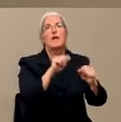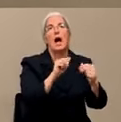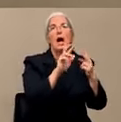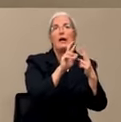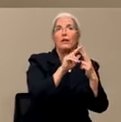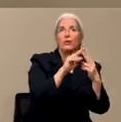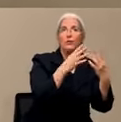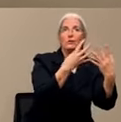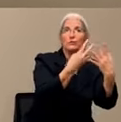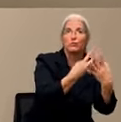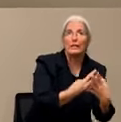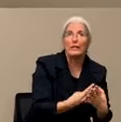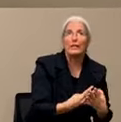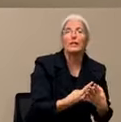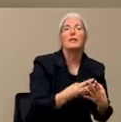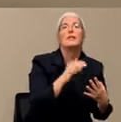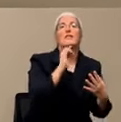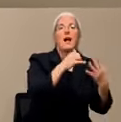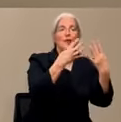out of the jail itself.